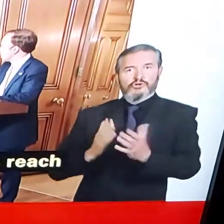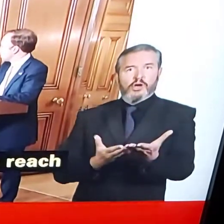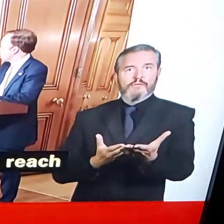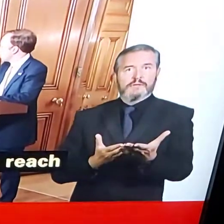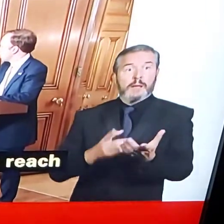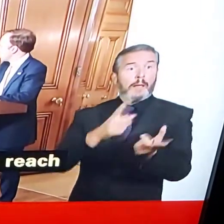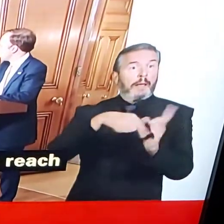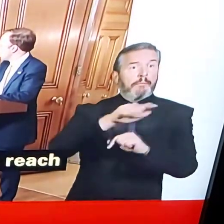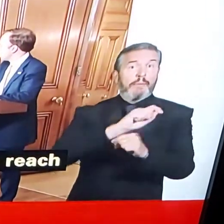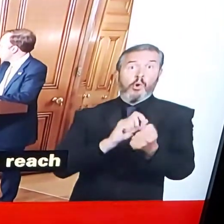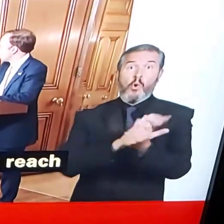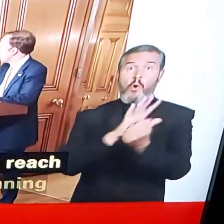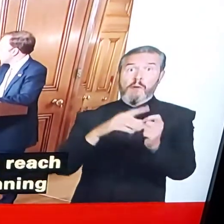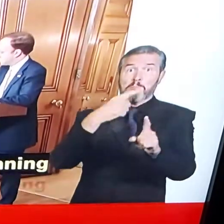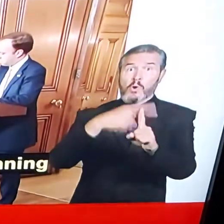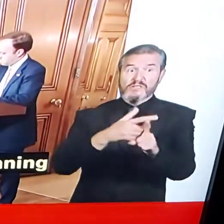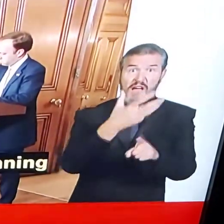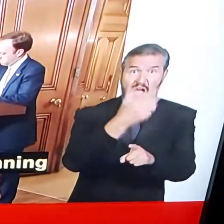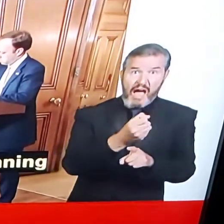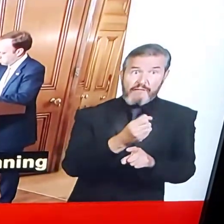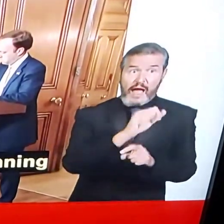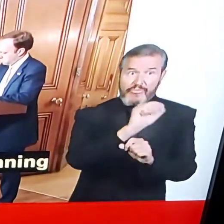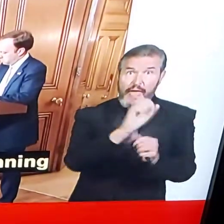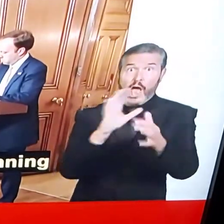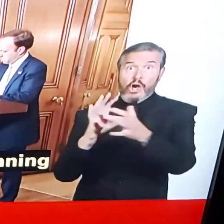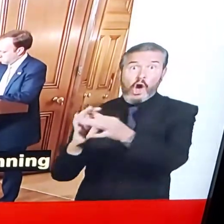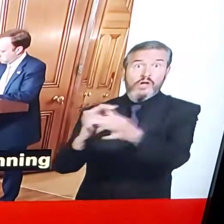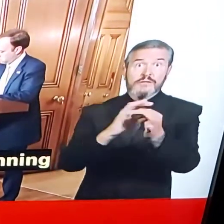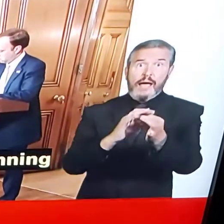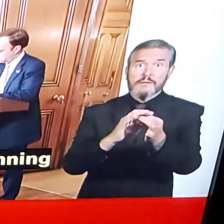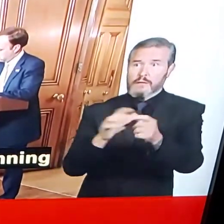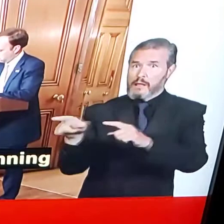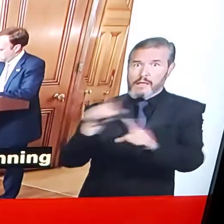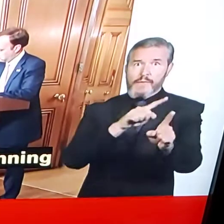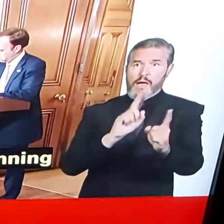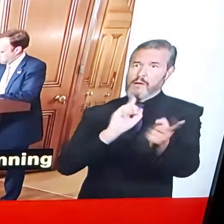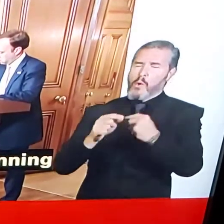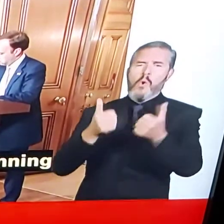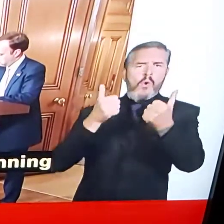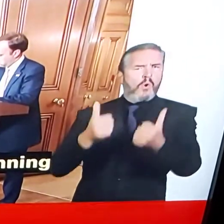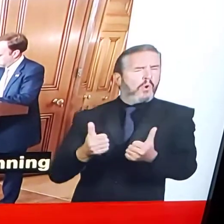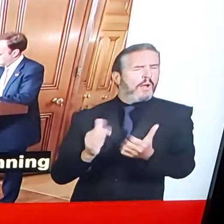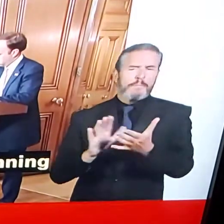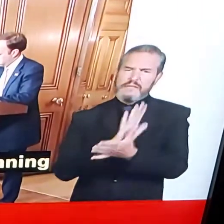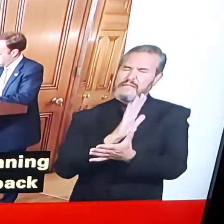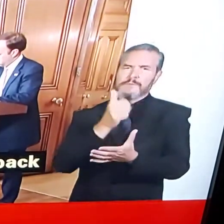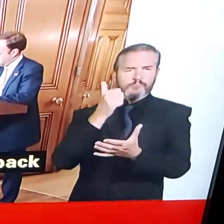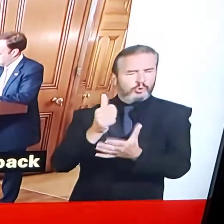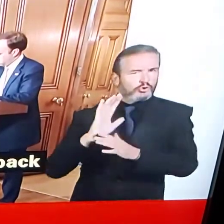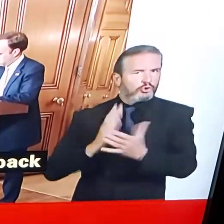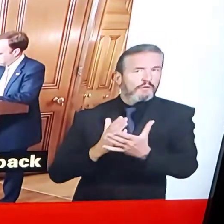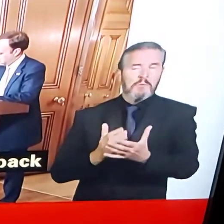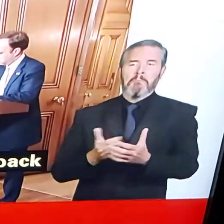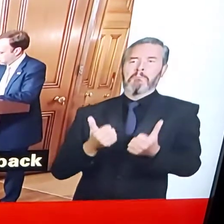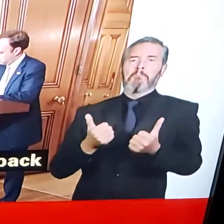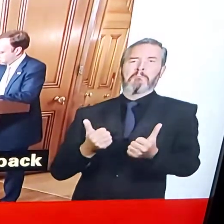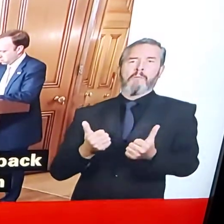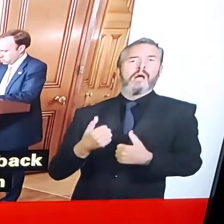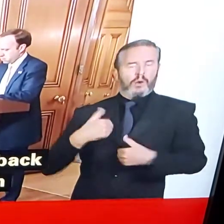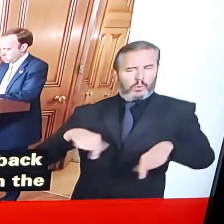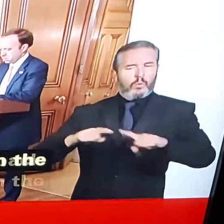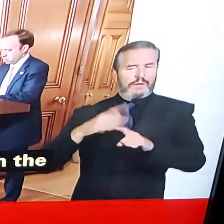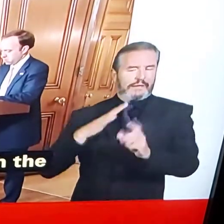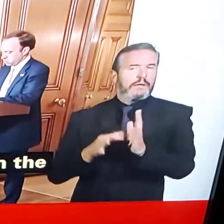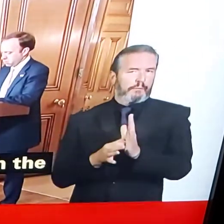And weighing that up, it impacts all the economy, which has its own very severe issues, including to do